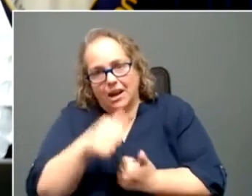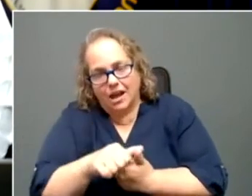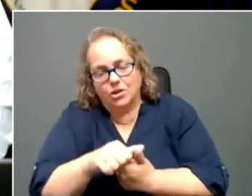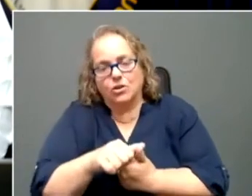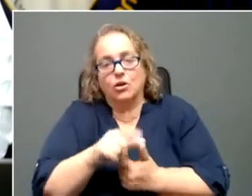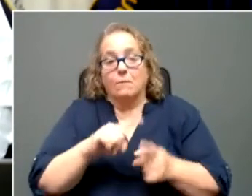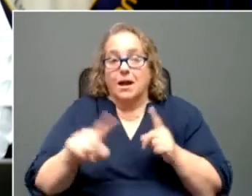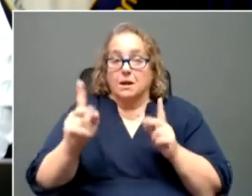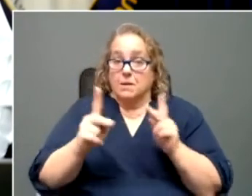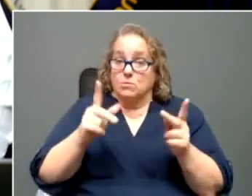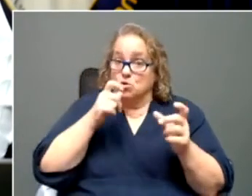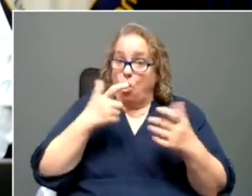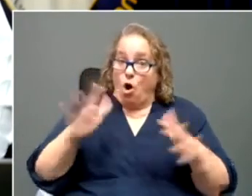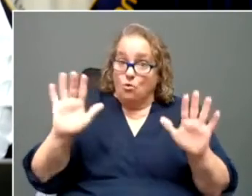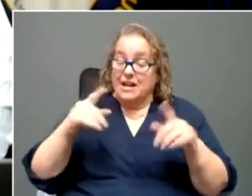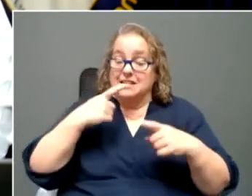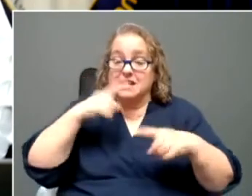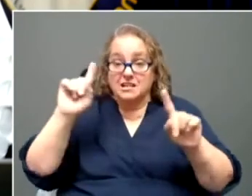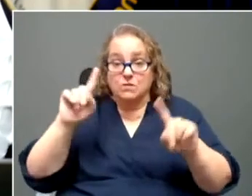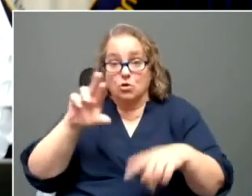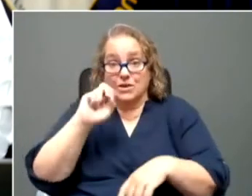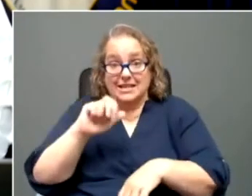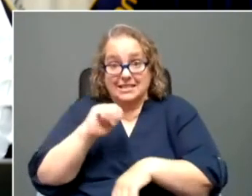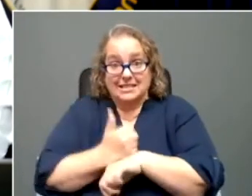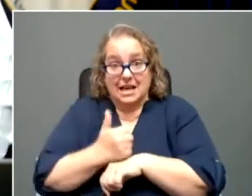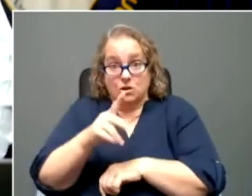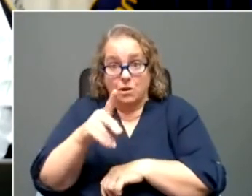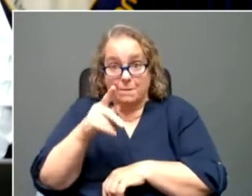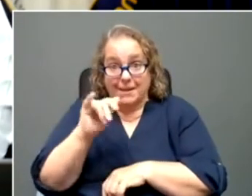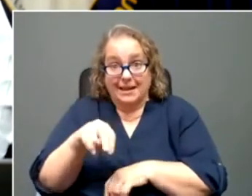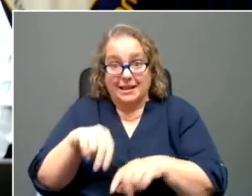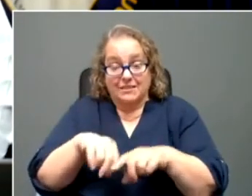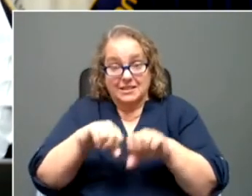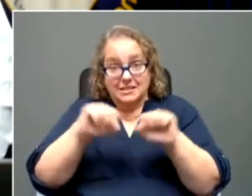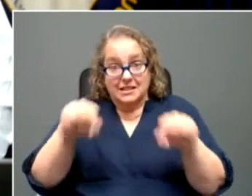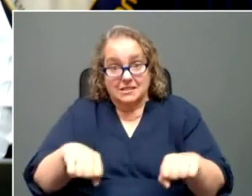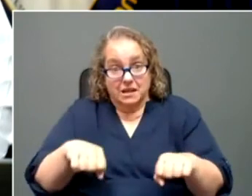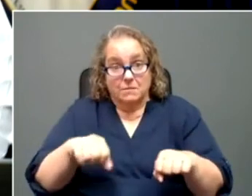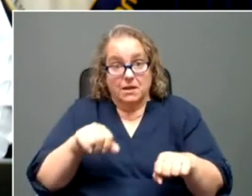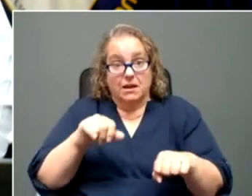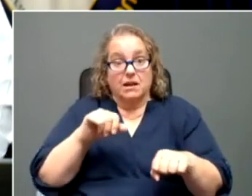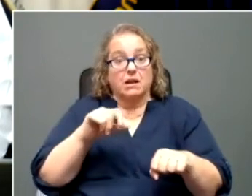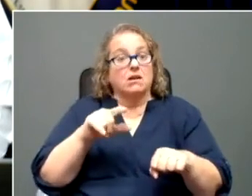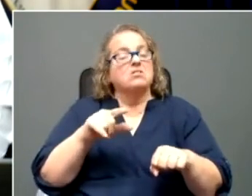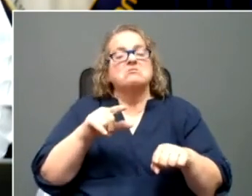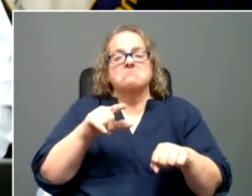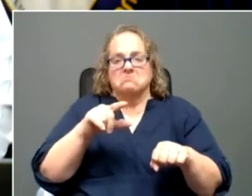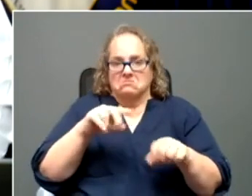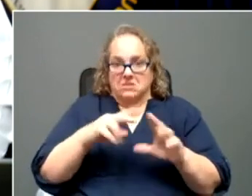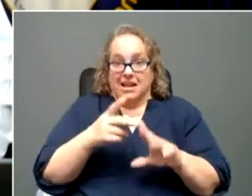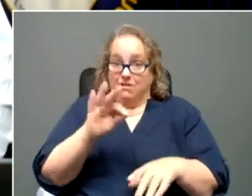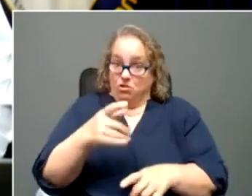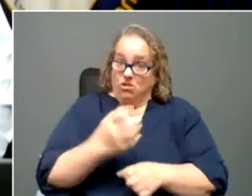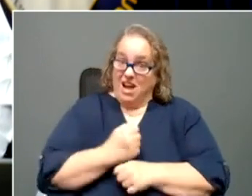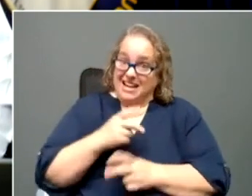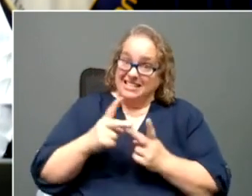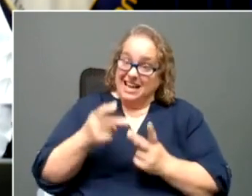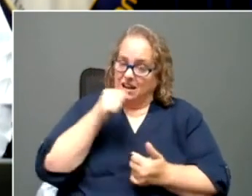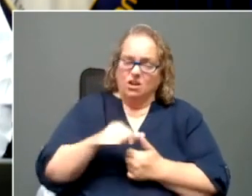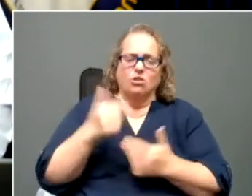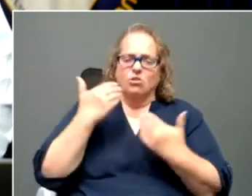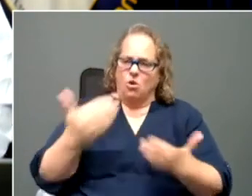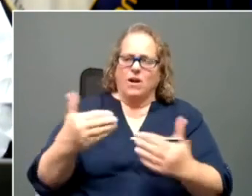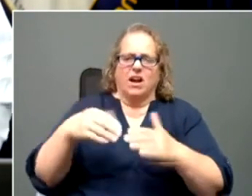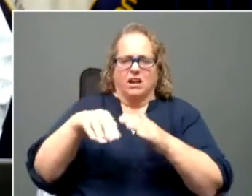the system, what I would say if you've gotten another letter is go ahead and log back in the way that you did. Just make sure, um, all as well.